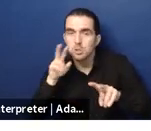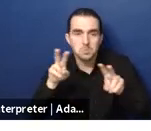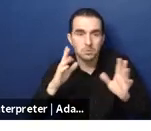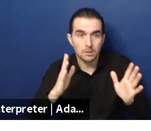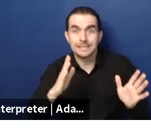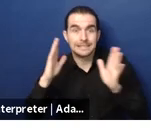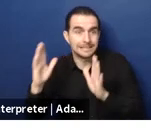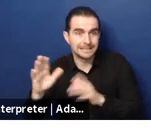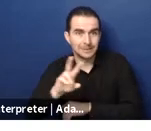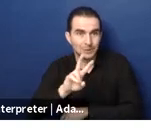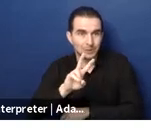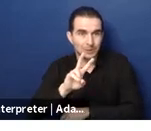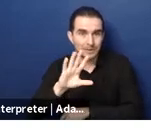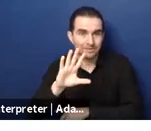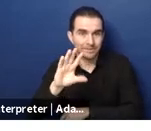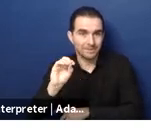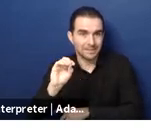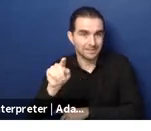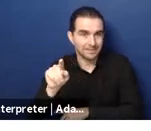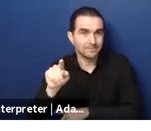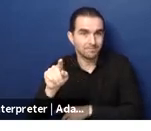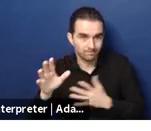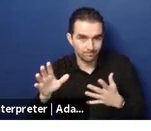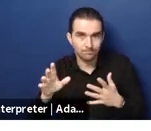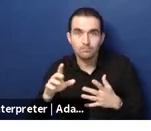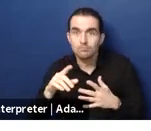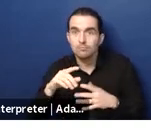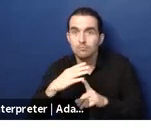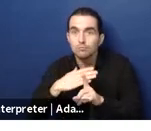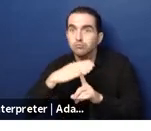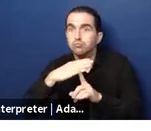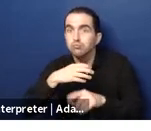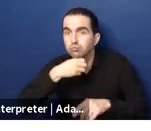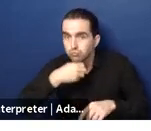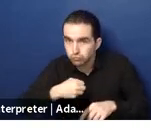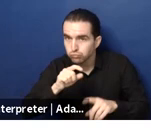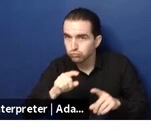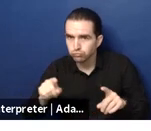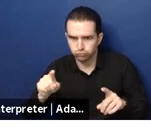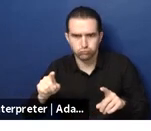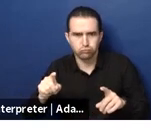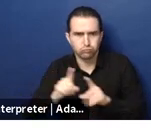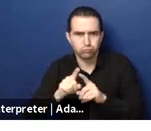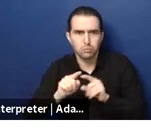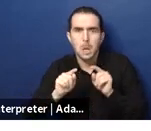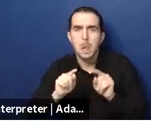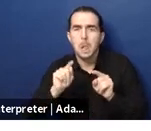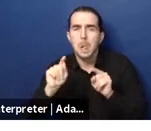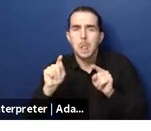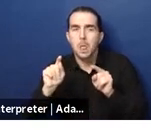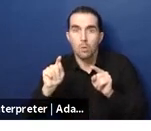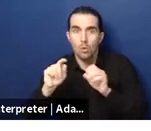where many of the super aging countries are now it's really across uh across the region from sort of georgia